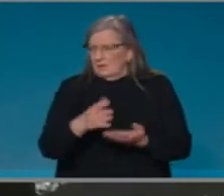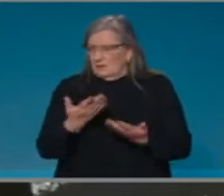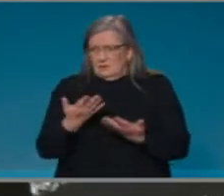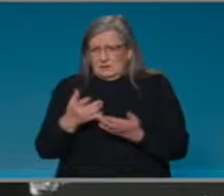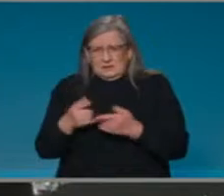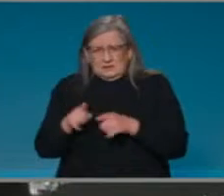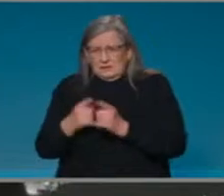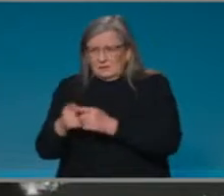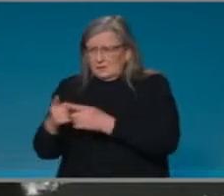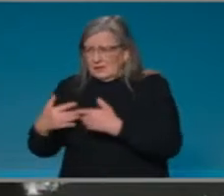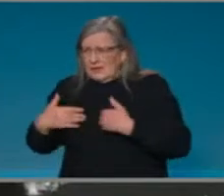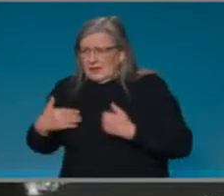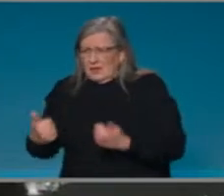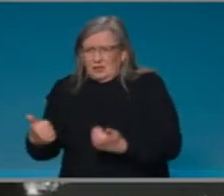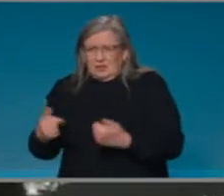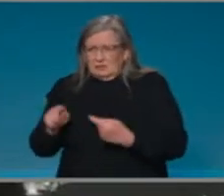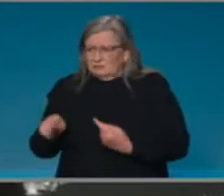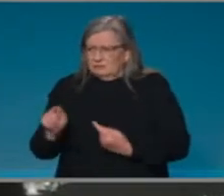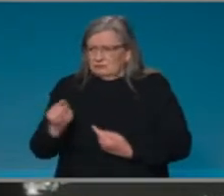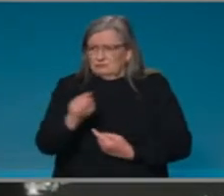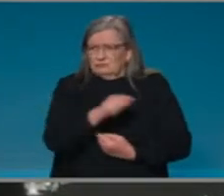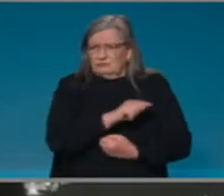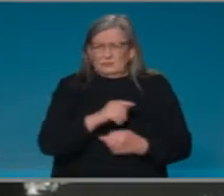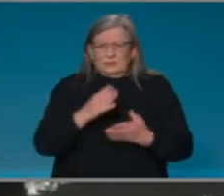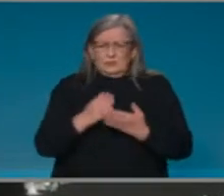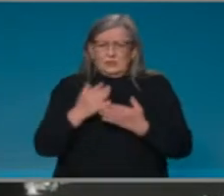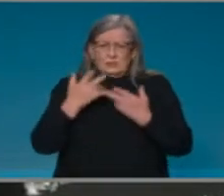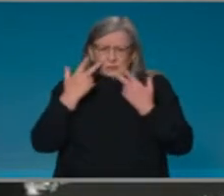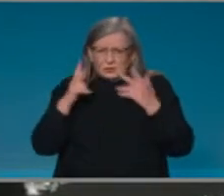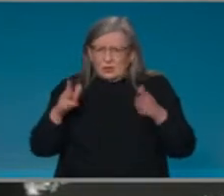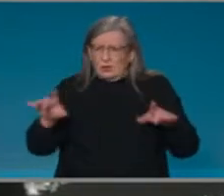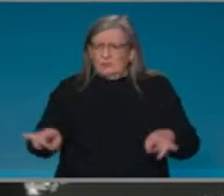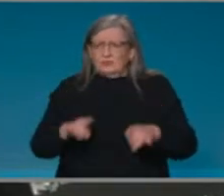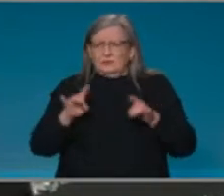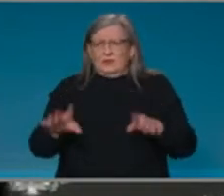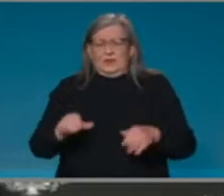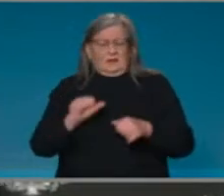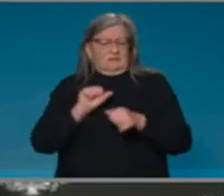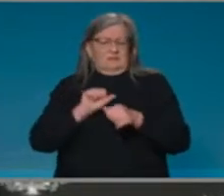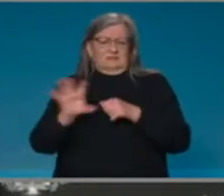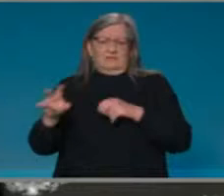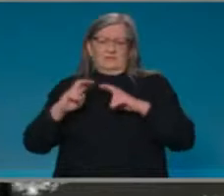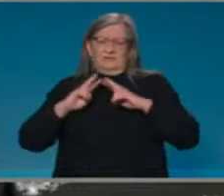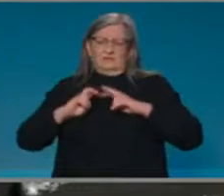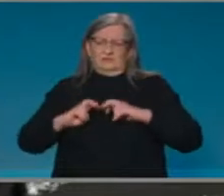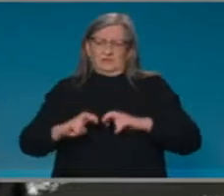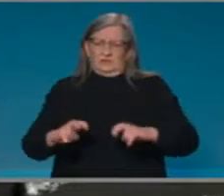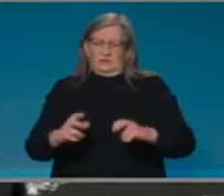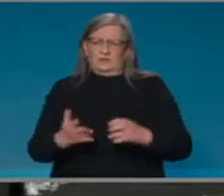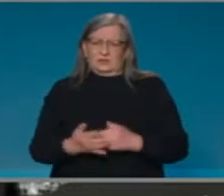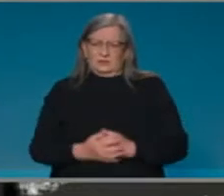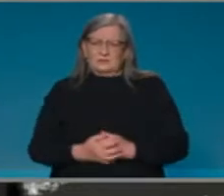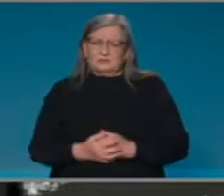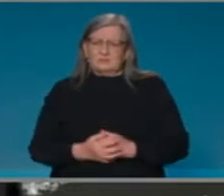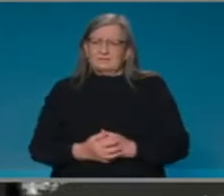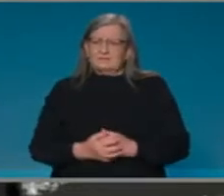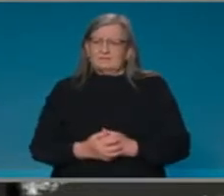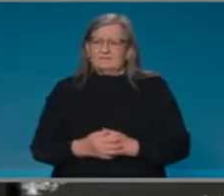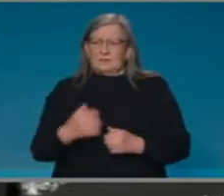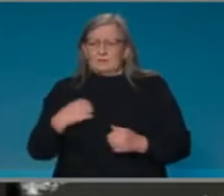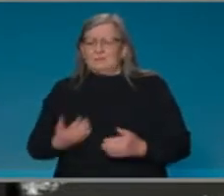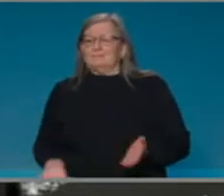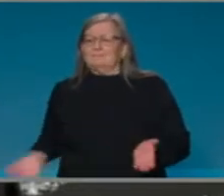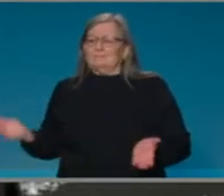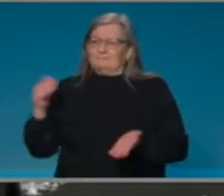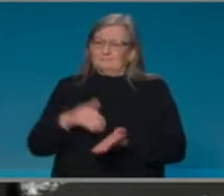a tribute to the Australian researchers and to be able to support this, in addition to what we're doing with the over